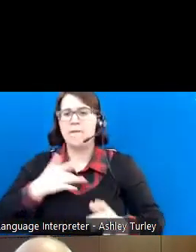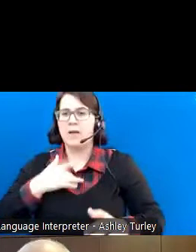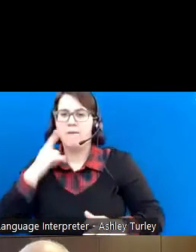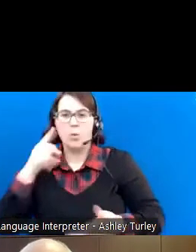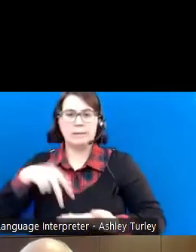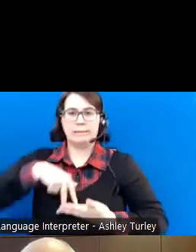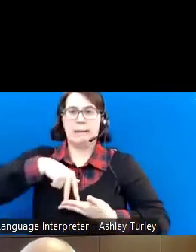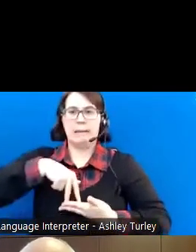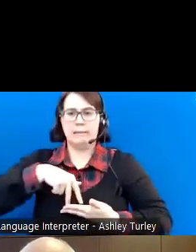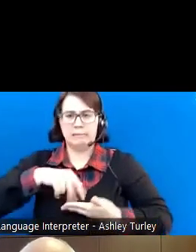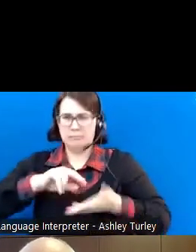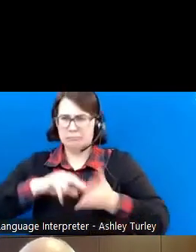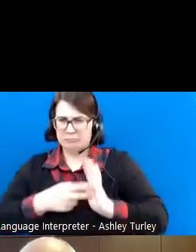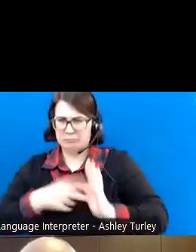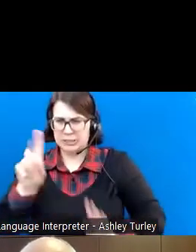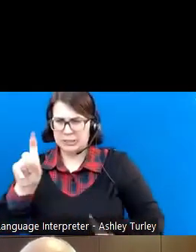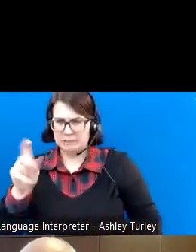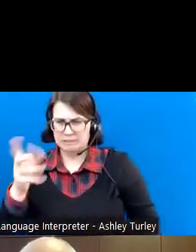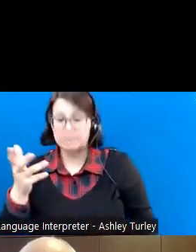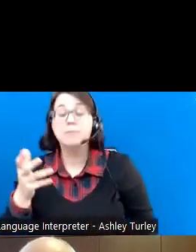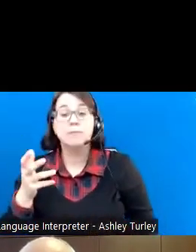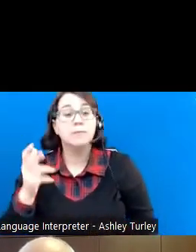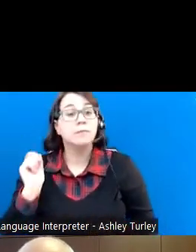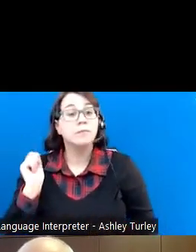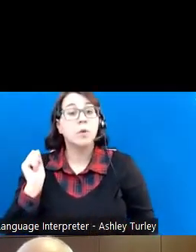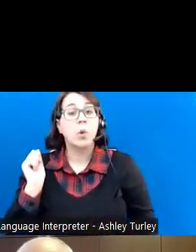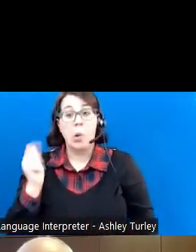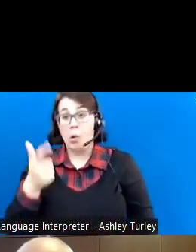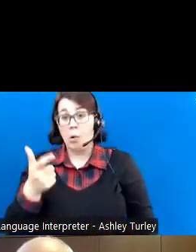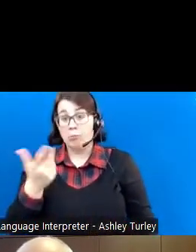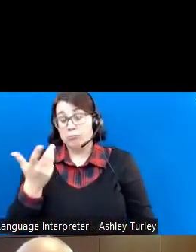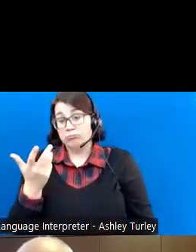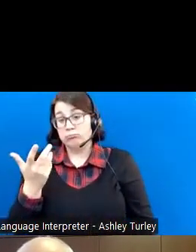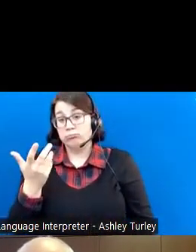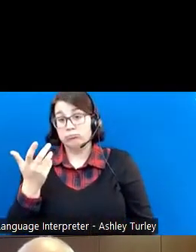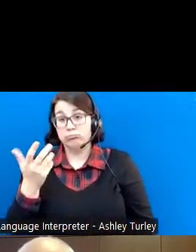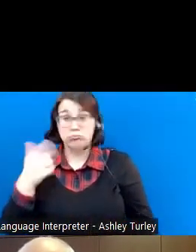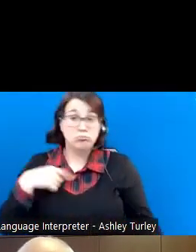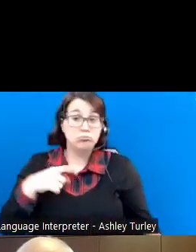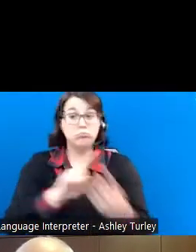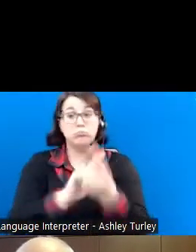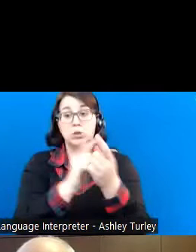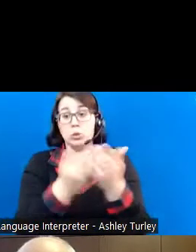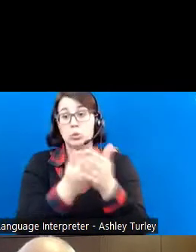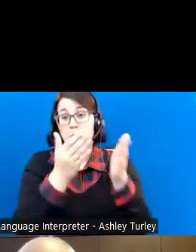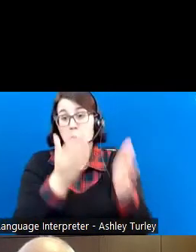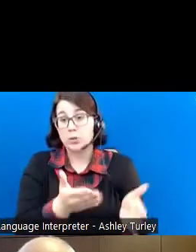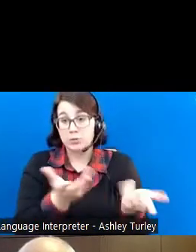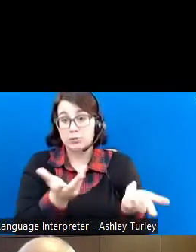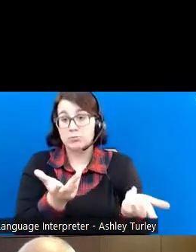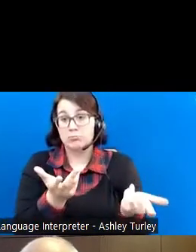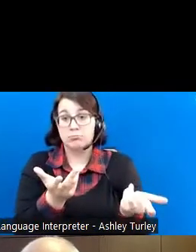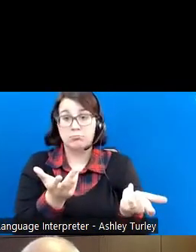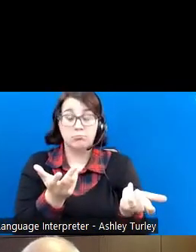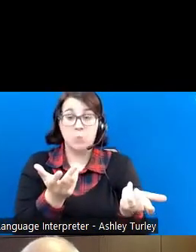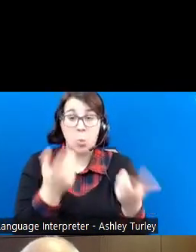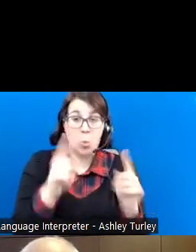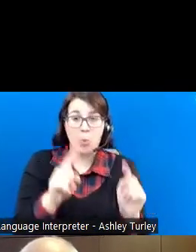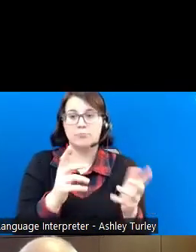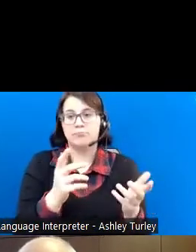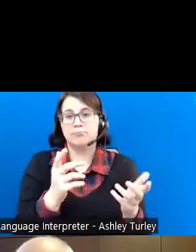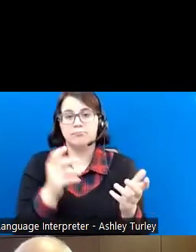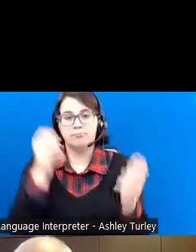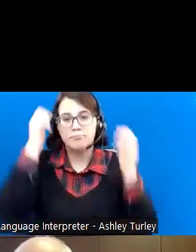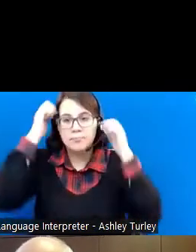by that? Well, we all take it for granted, we meet somebody new somewhere, and once you get past the,